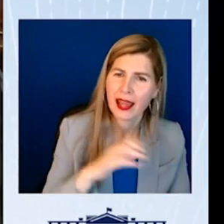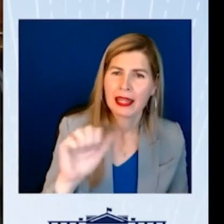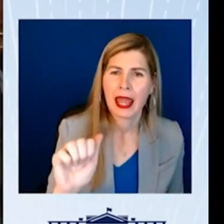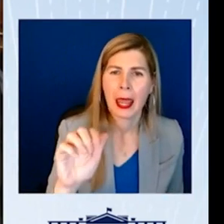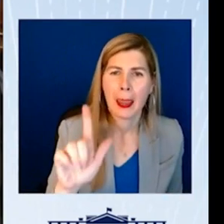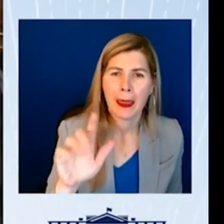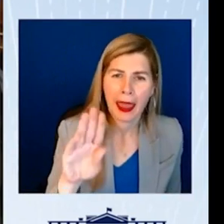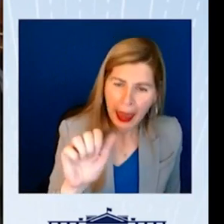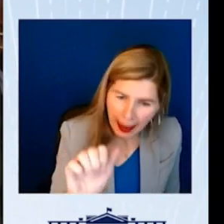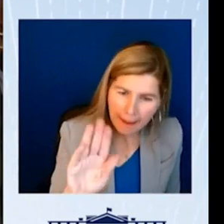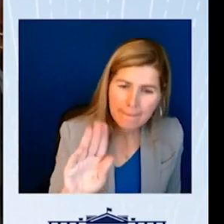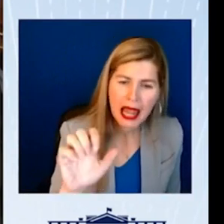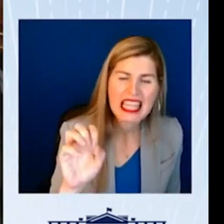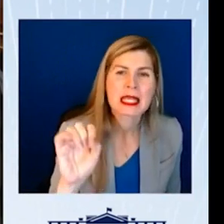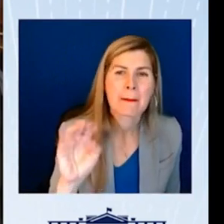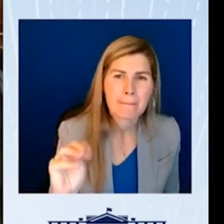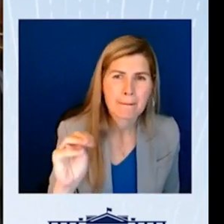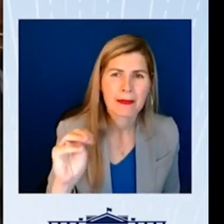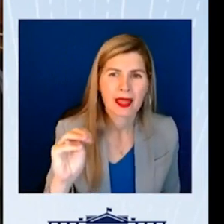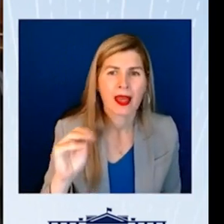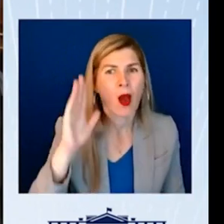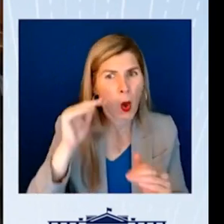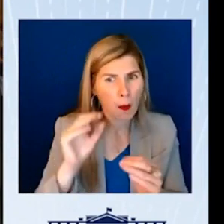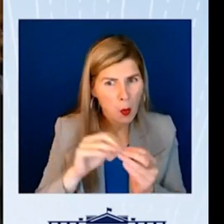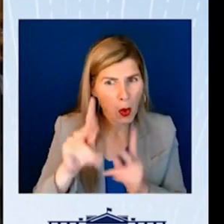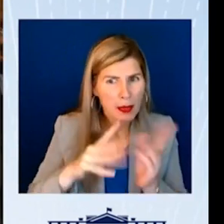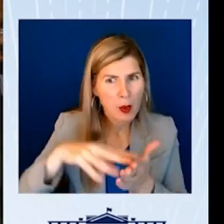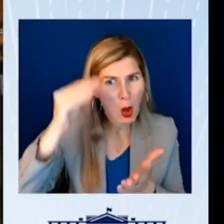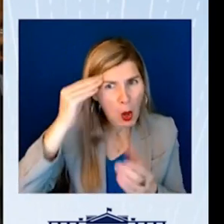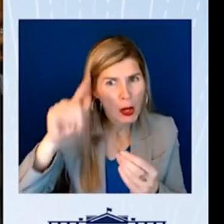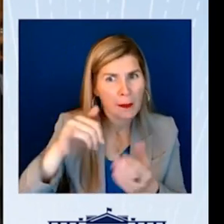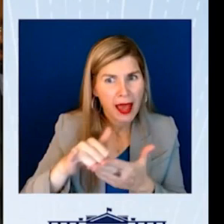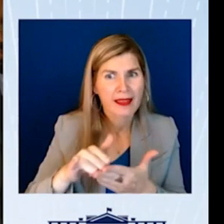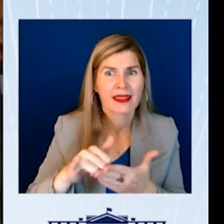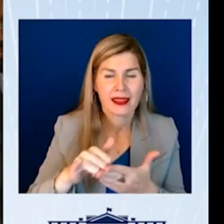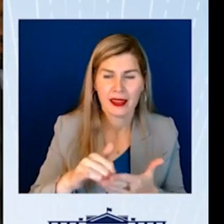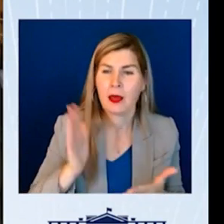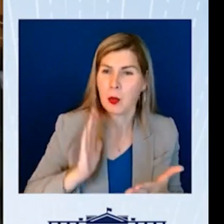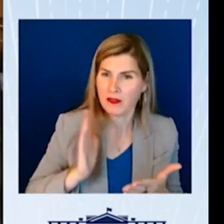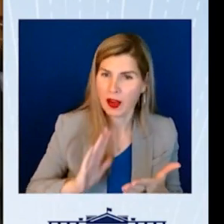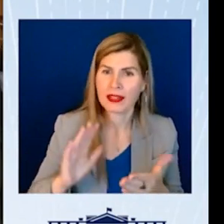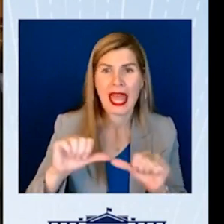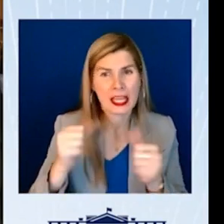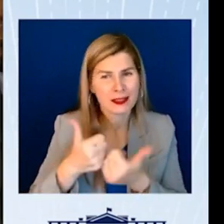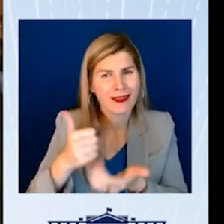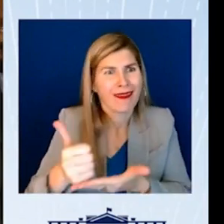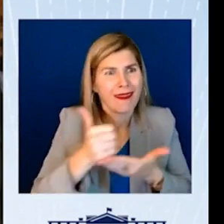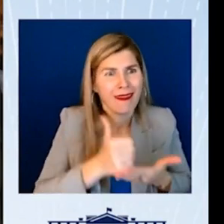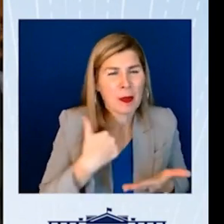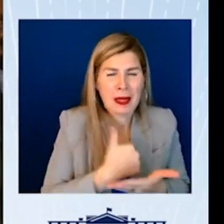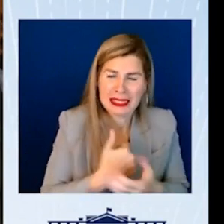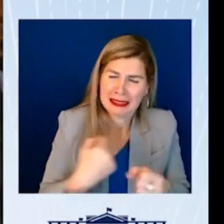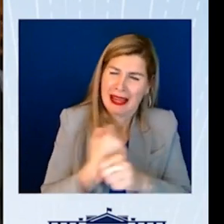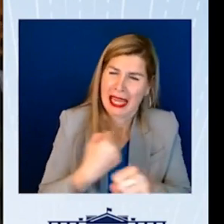more people learn about the resources, our laws, the agencies that can help us to fight ableism and